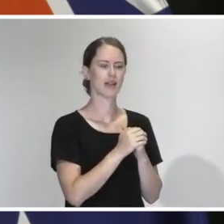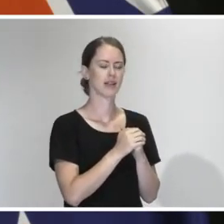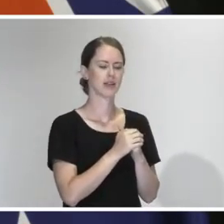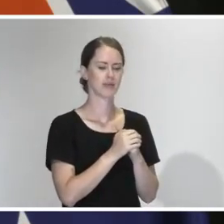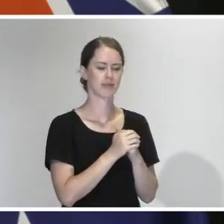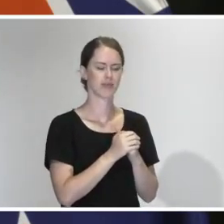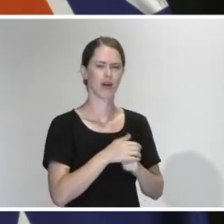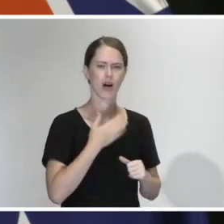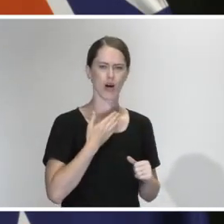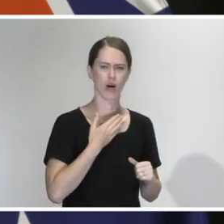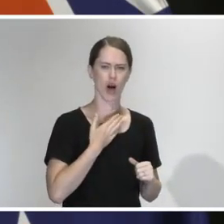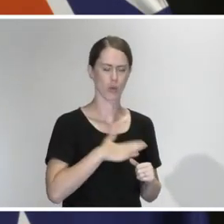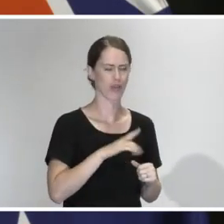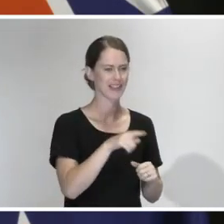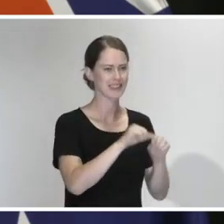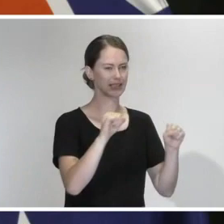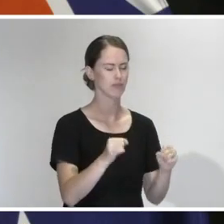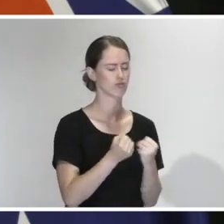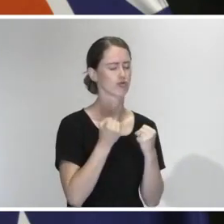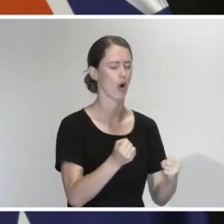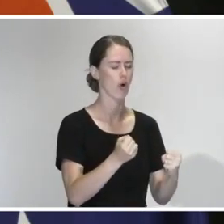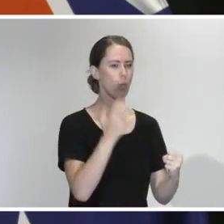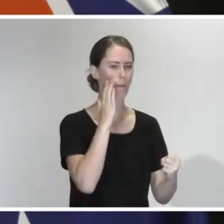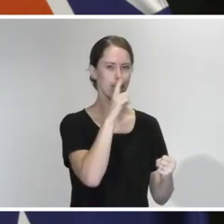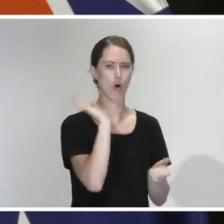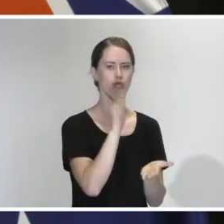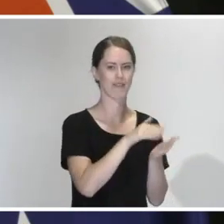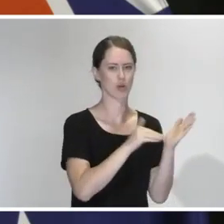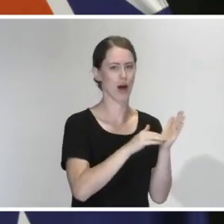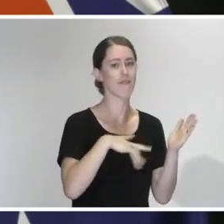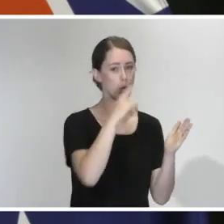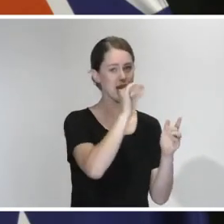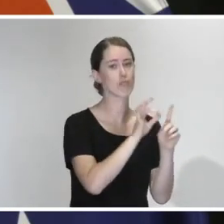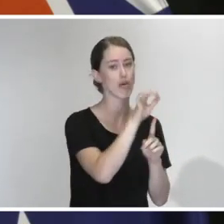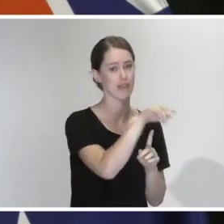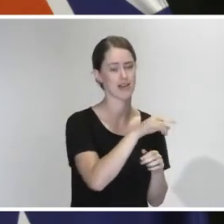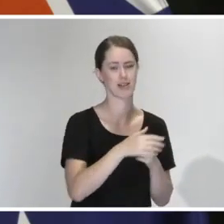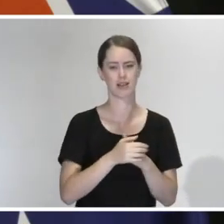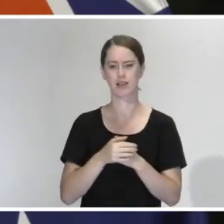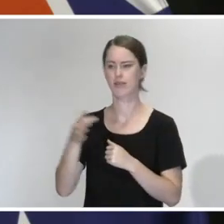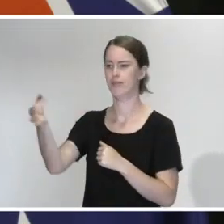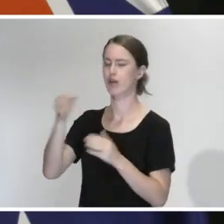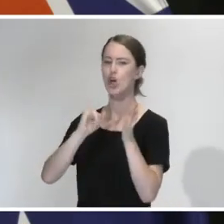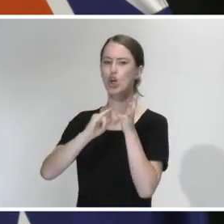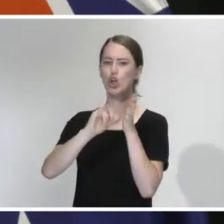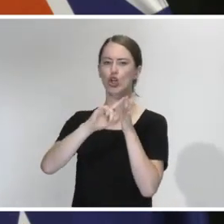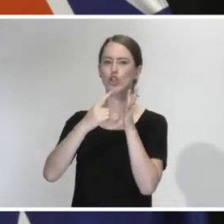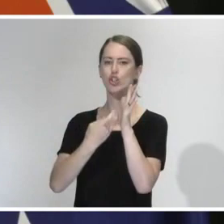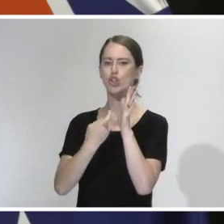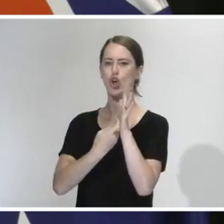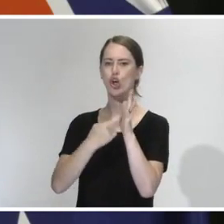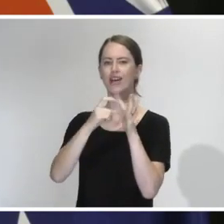I really want a watertight system at our border. And I think we can do better on that. Sir David Skeet this morning was